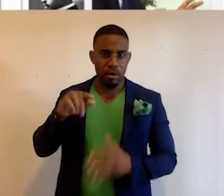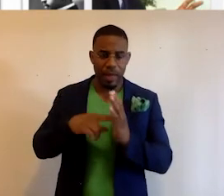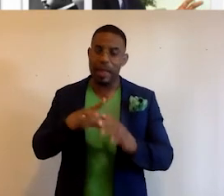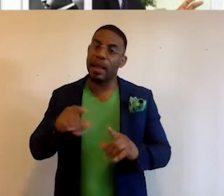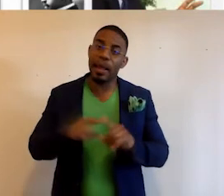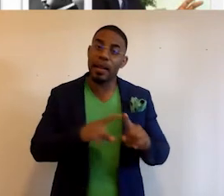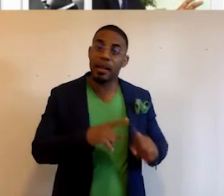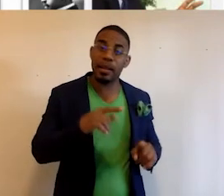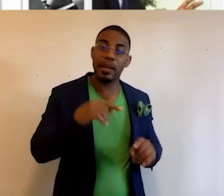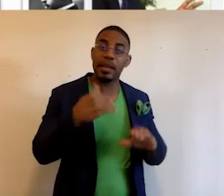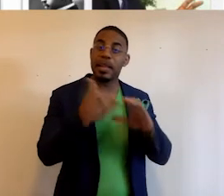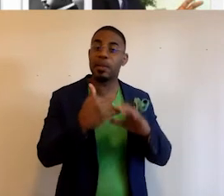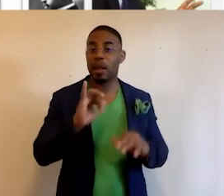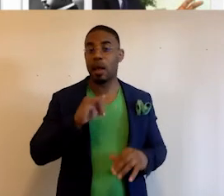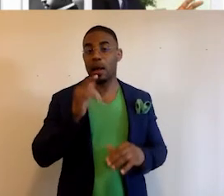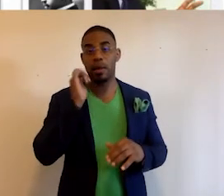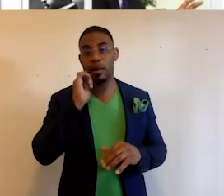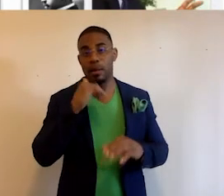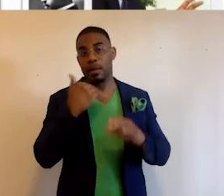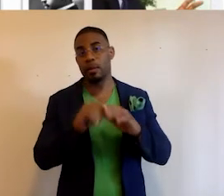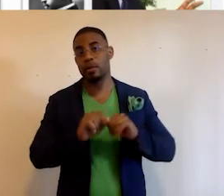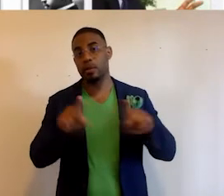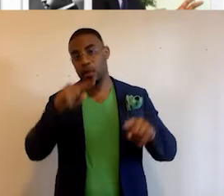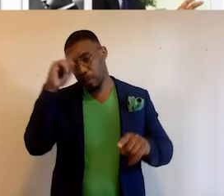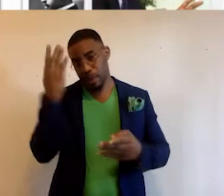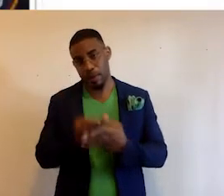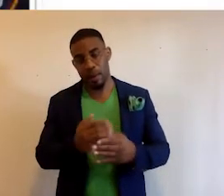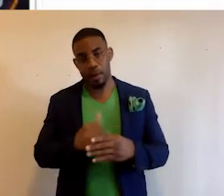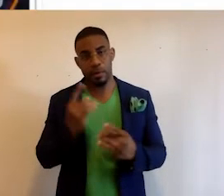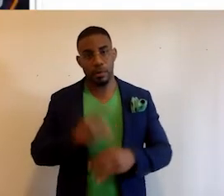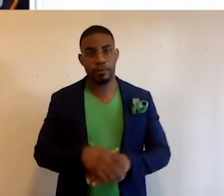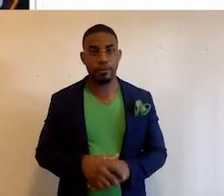and via email, like our daily mailing we call the Black Facts of the Day.